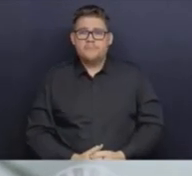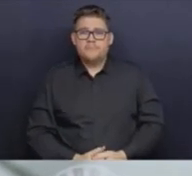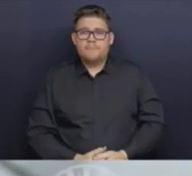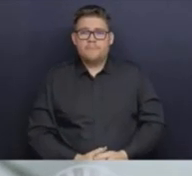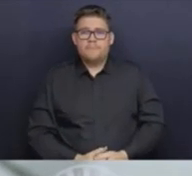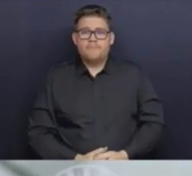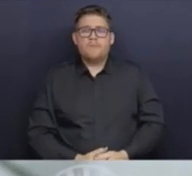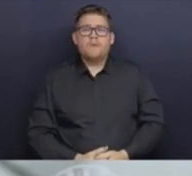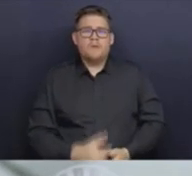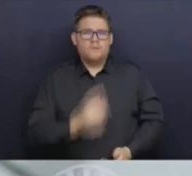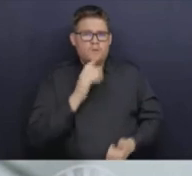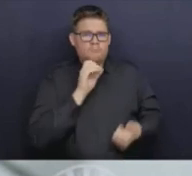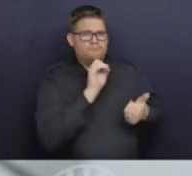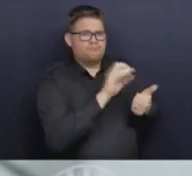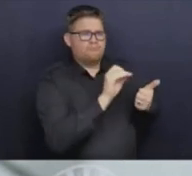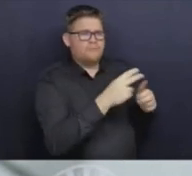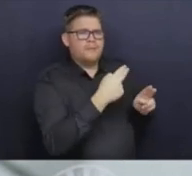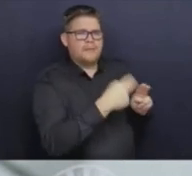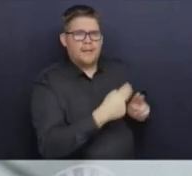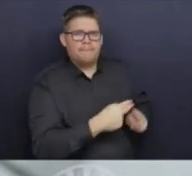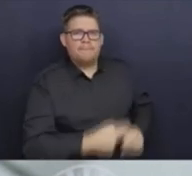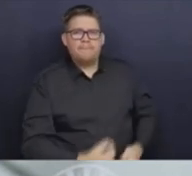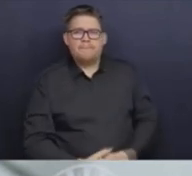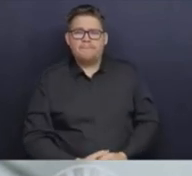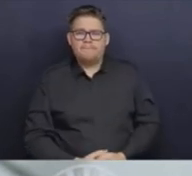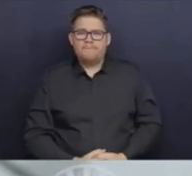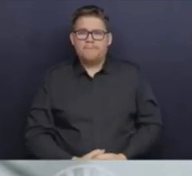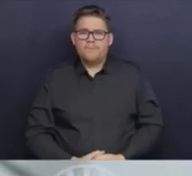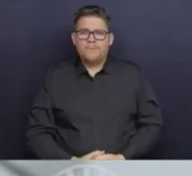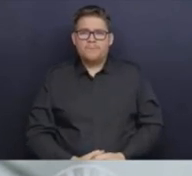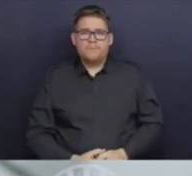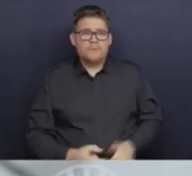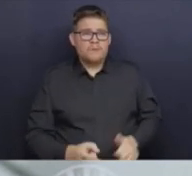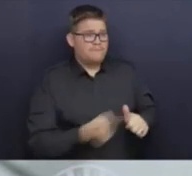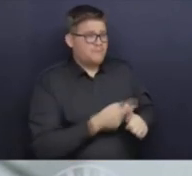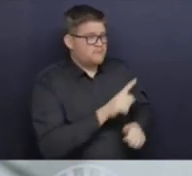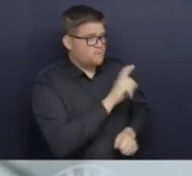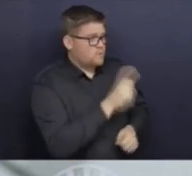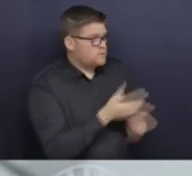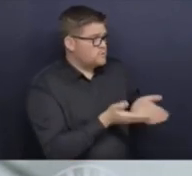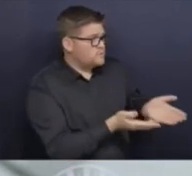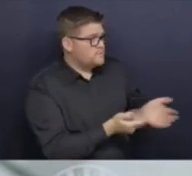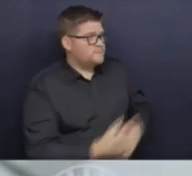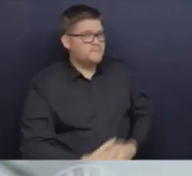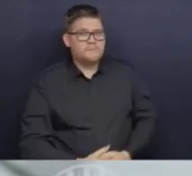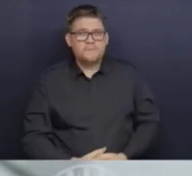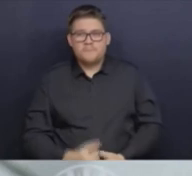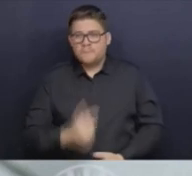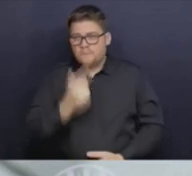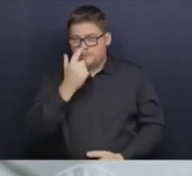Our first question is from Katie Da Rosa, Vancouver Sun.